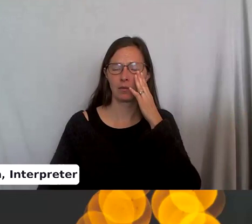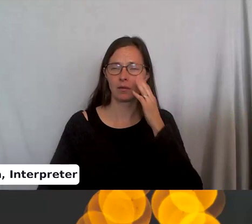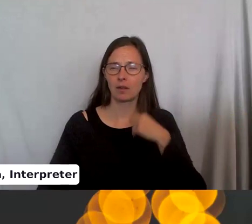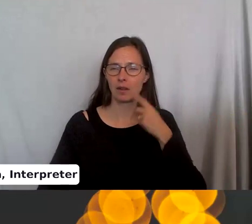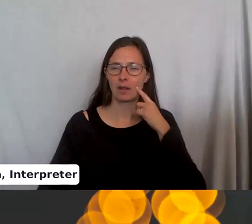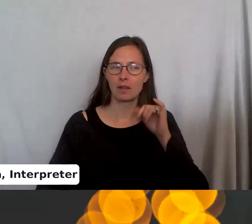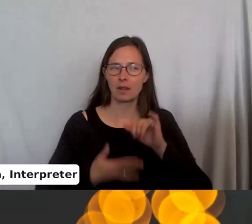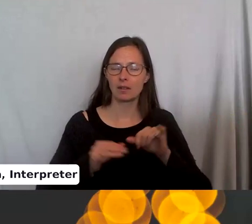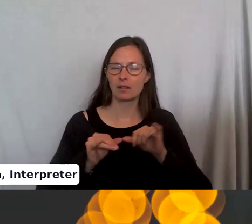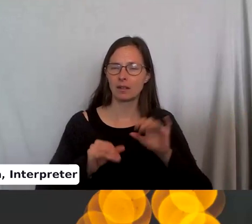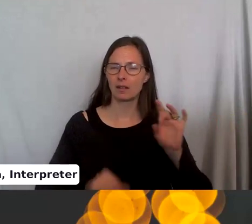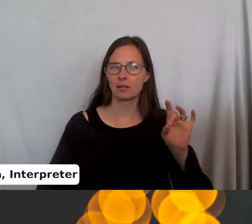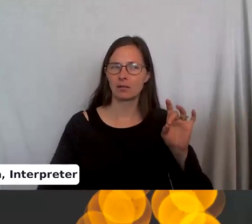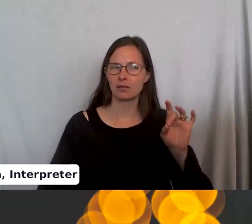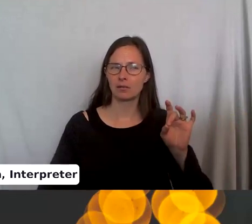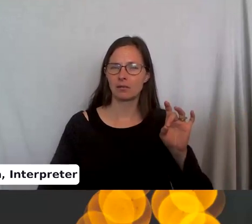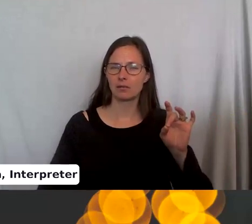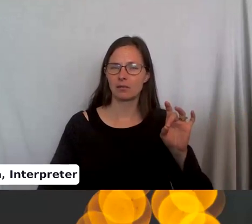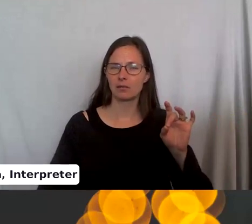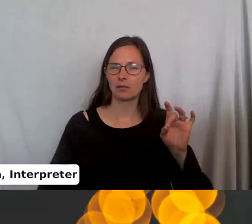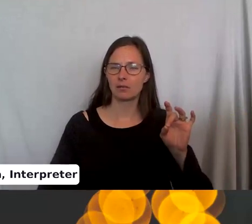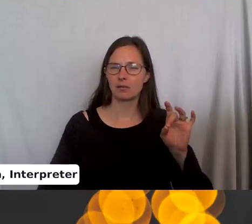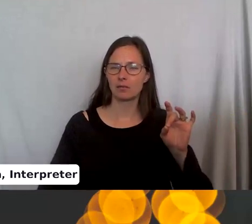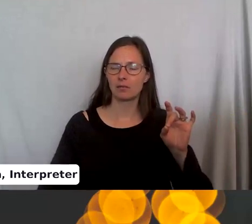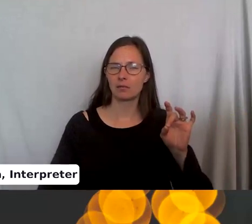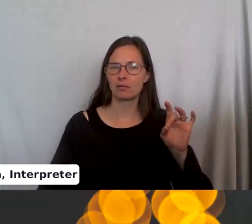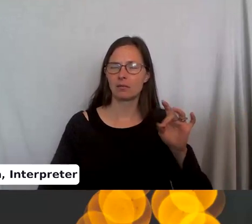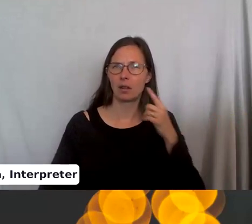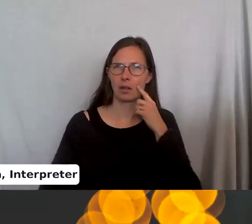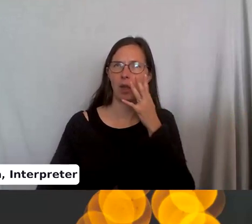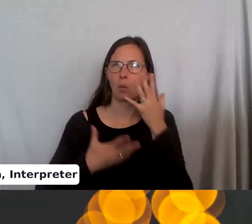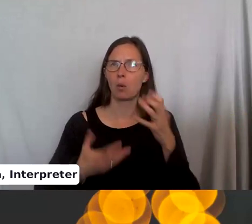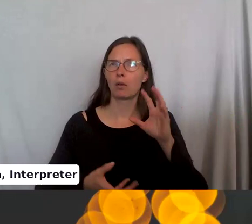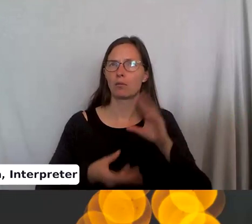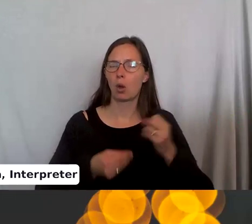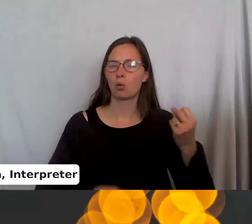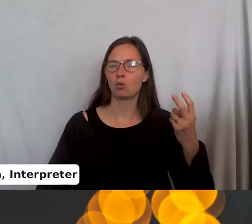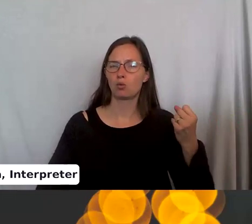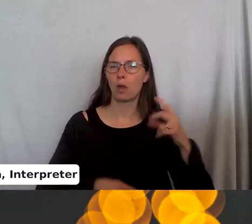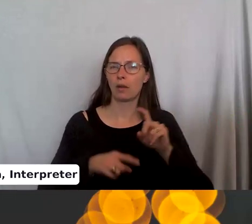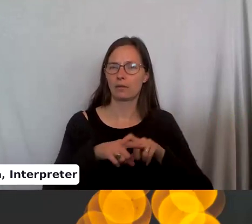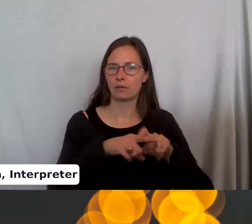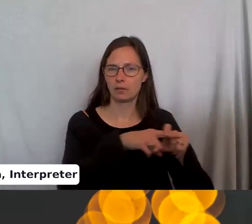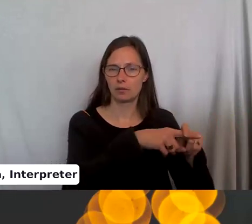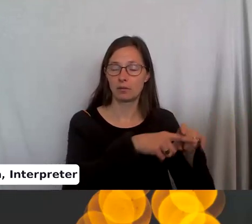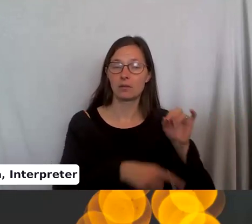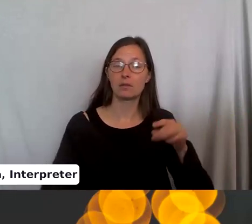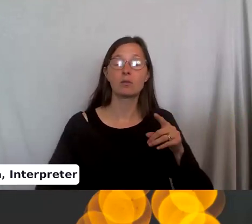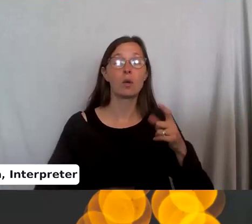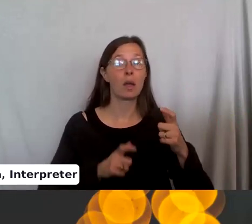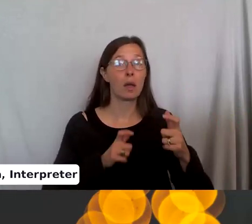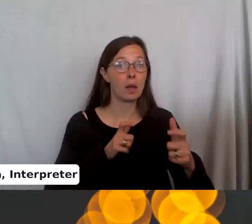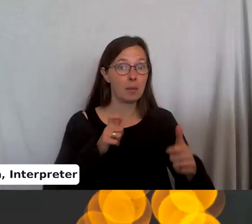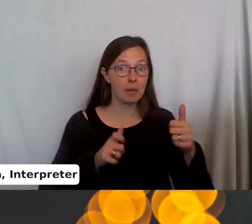eight stitch, I think you're going to want 12 stitches. If you are on even bigger,